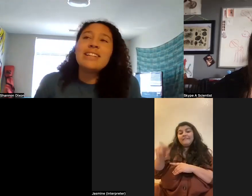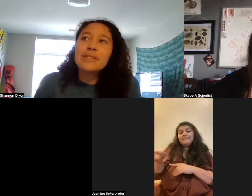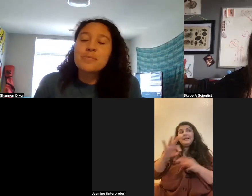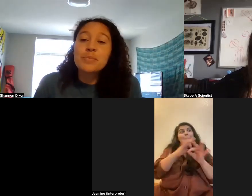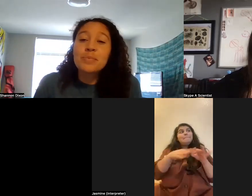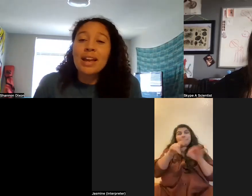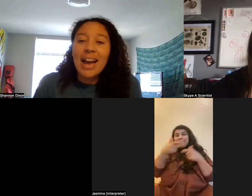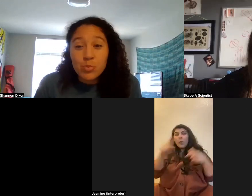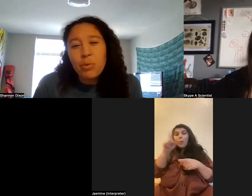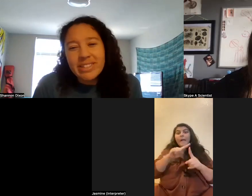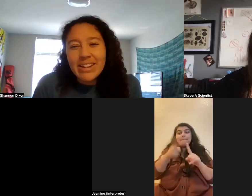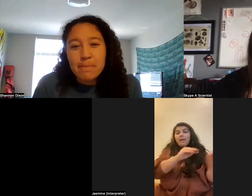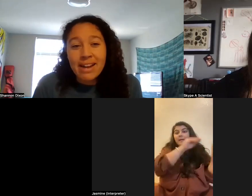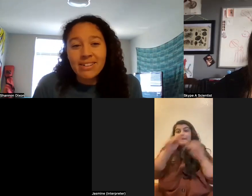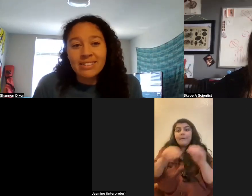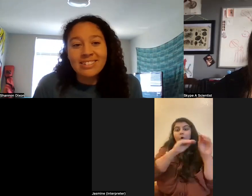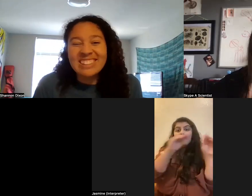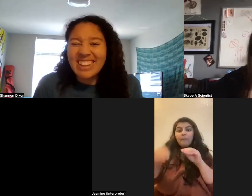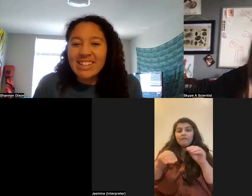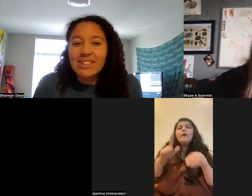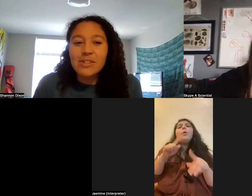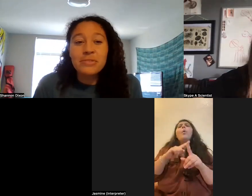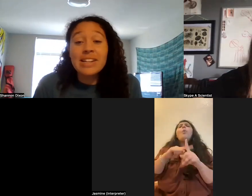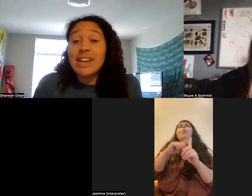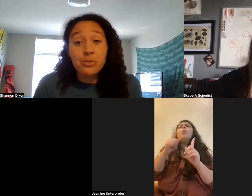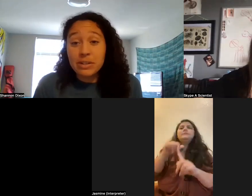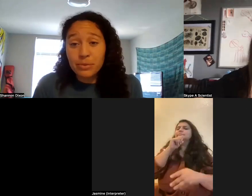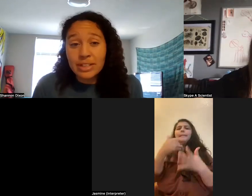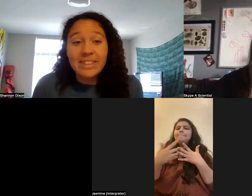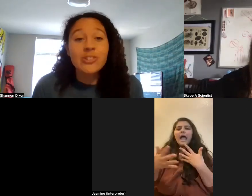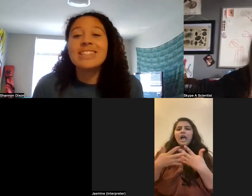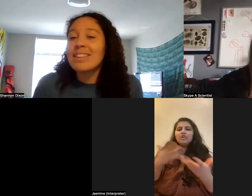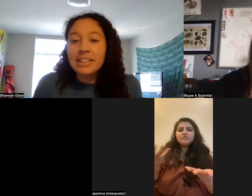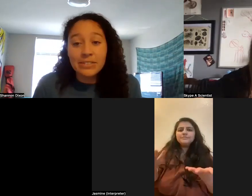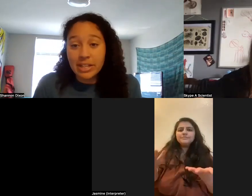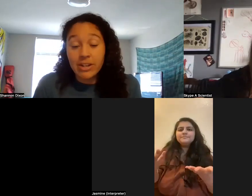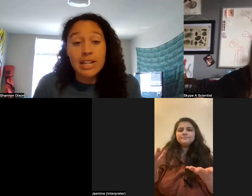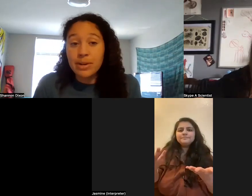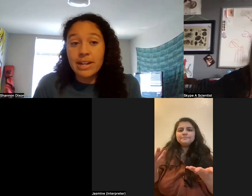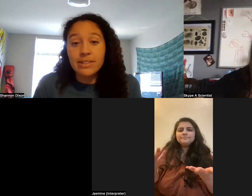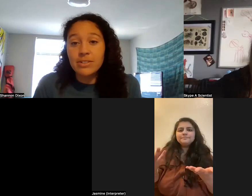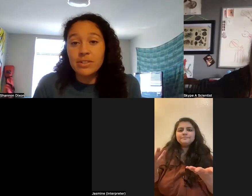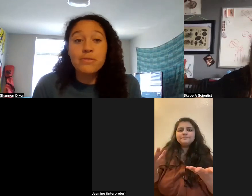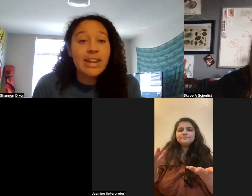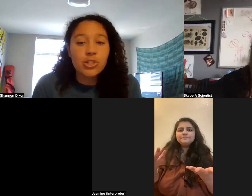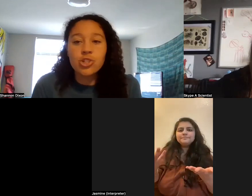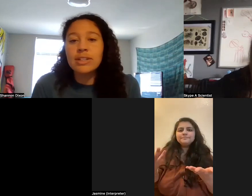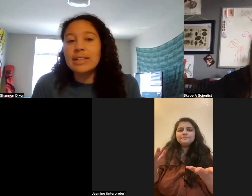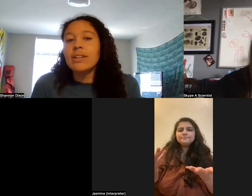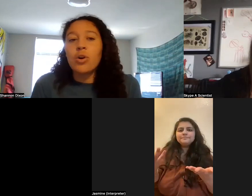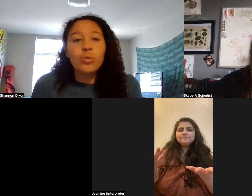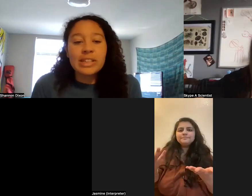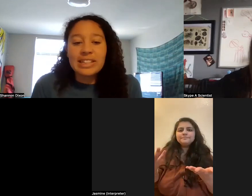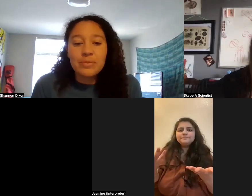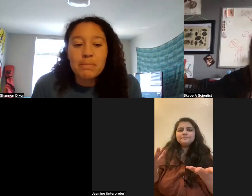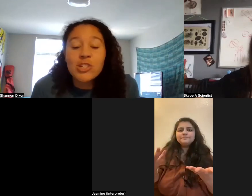is at what point does that not matter, right? So if you've got a dead reef and there's nothing living there anyways, no fish,